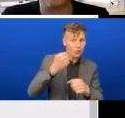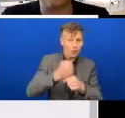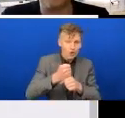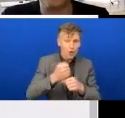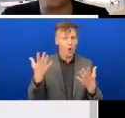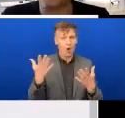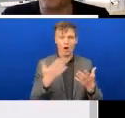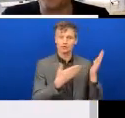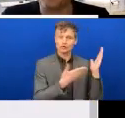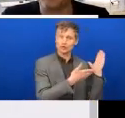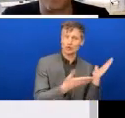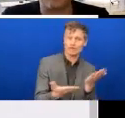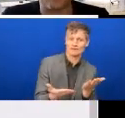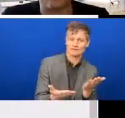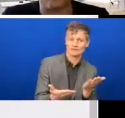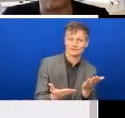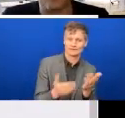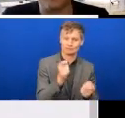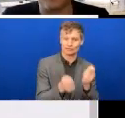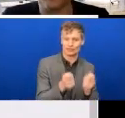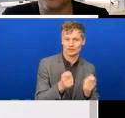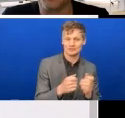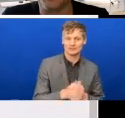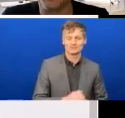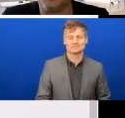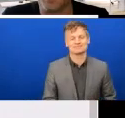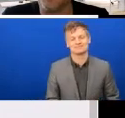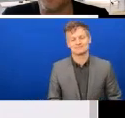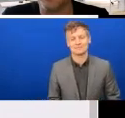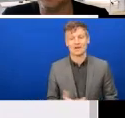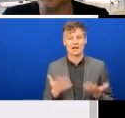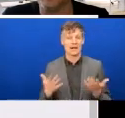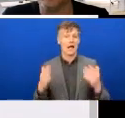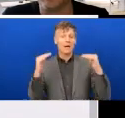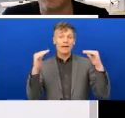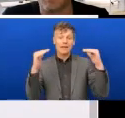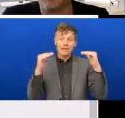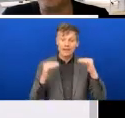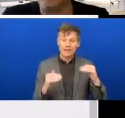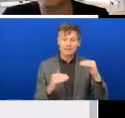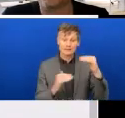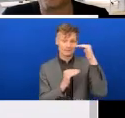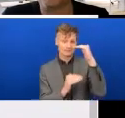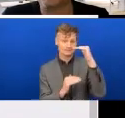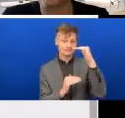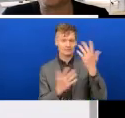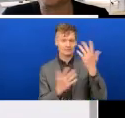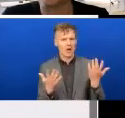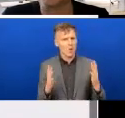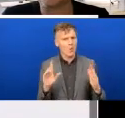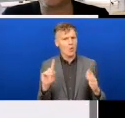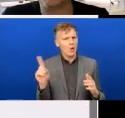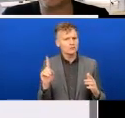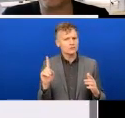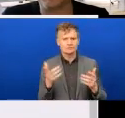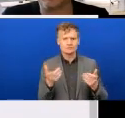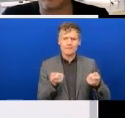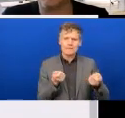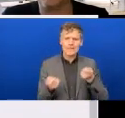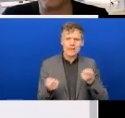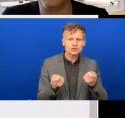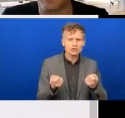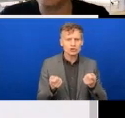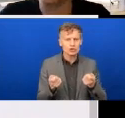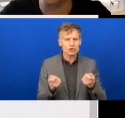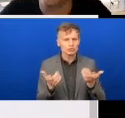So moving just through into the next section, which is what our people managers need to know. This is probably the section of the toolkit that